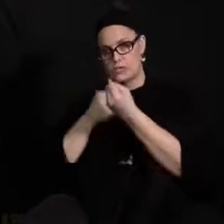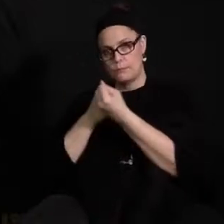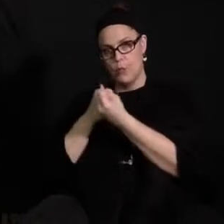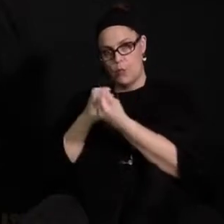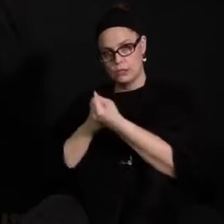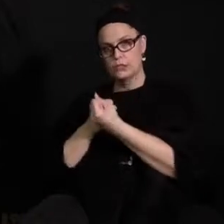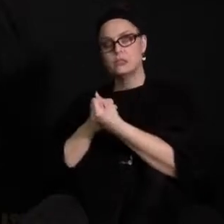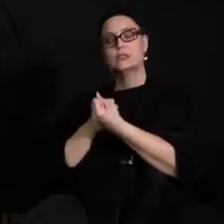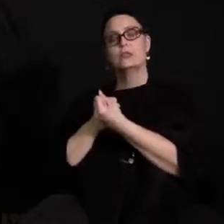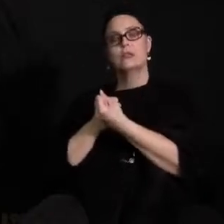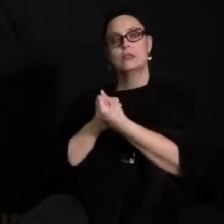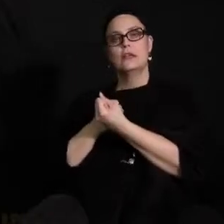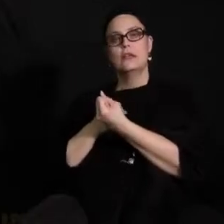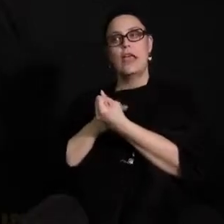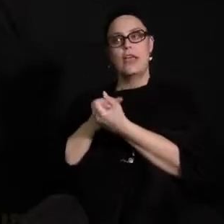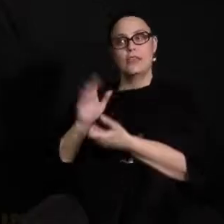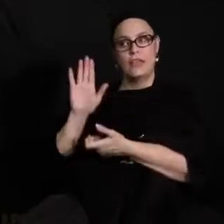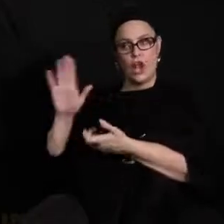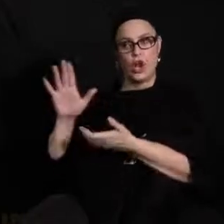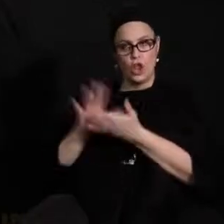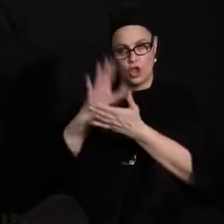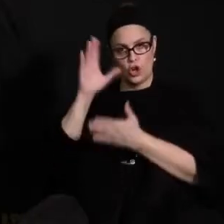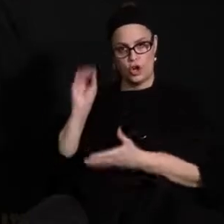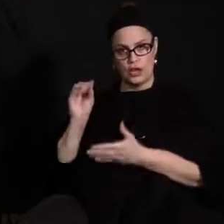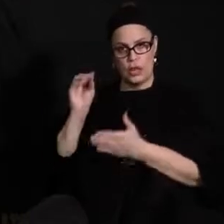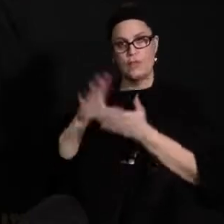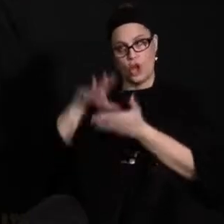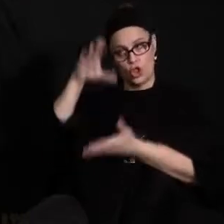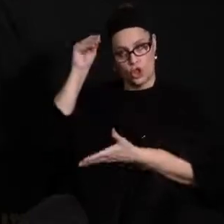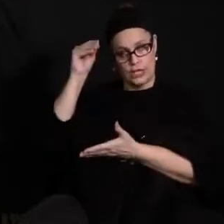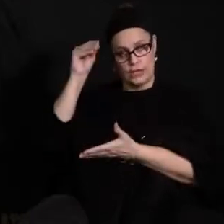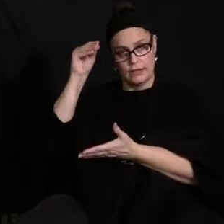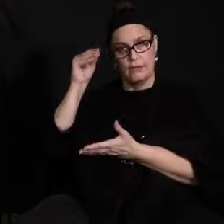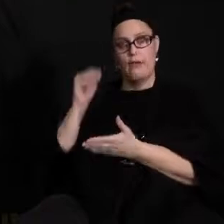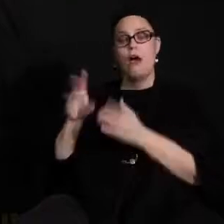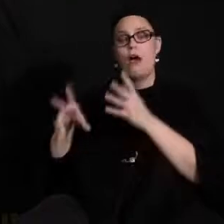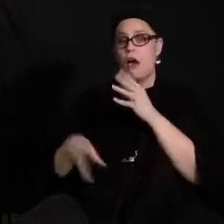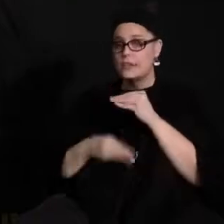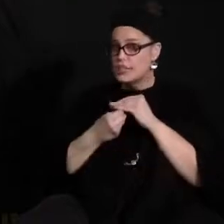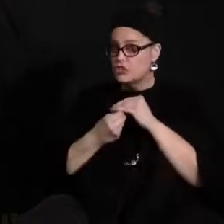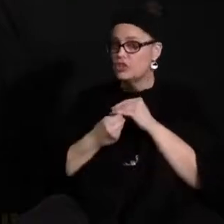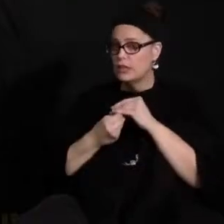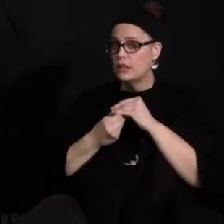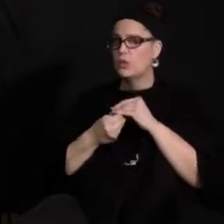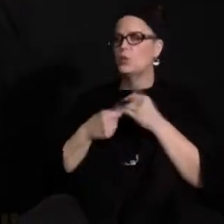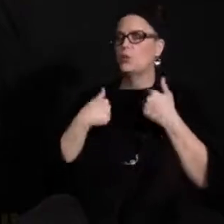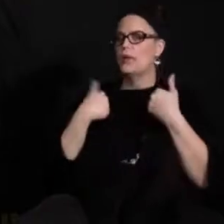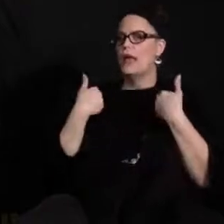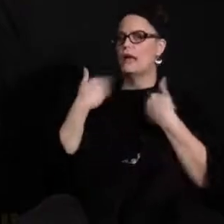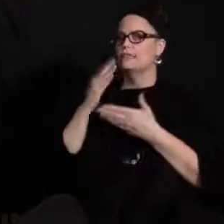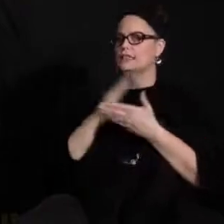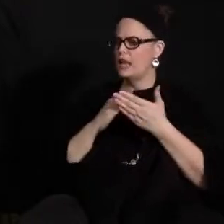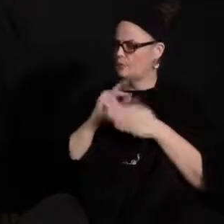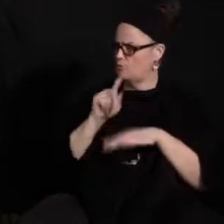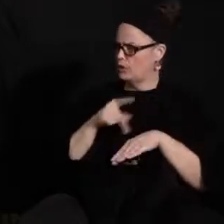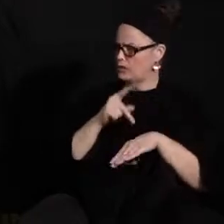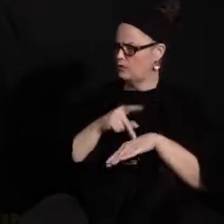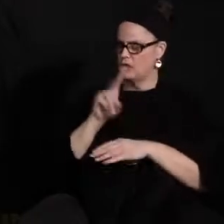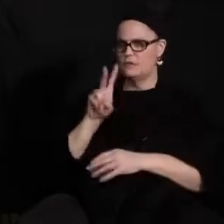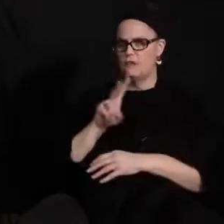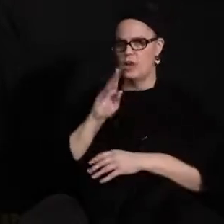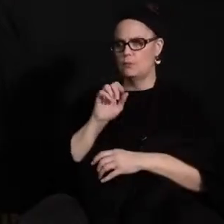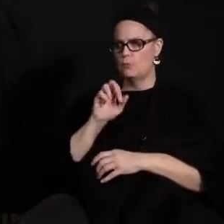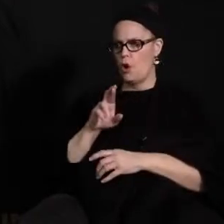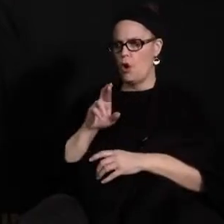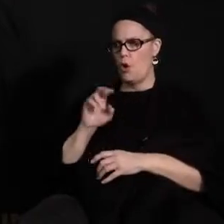students in in their uh learning in addition to that i think we might have a couple of our principals uh principal vbar or